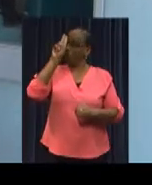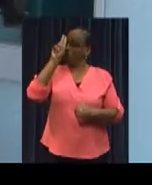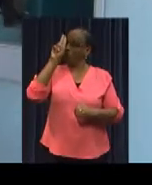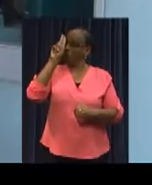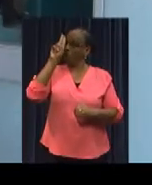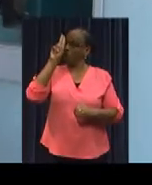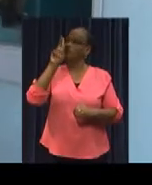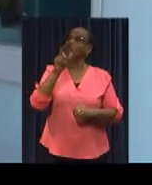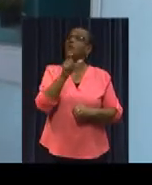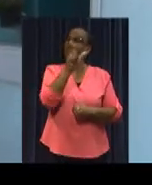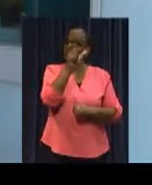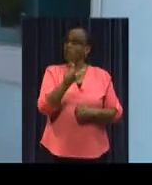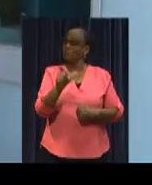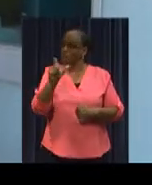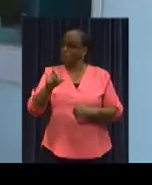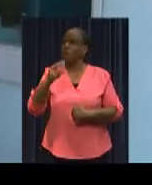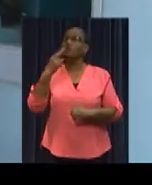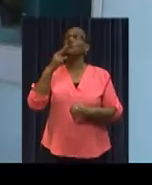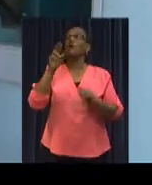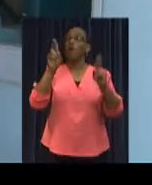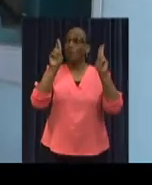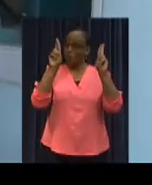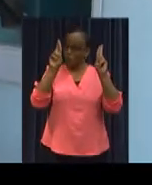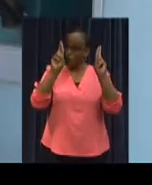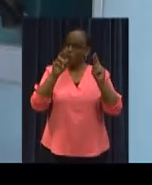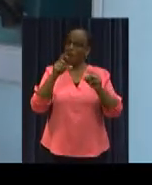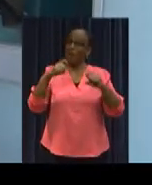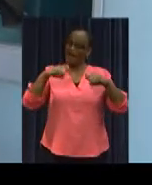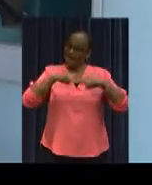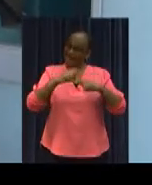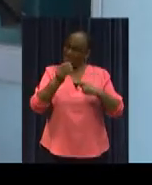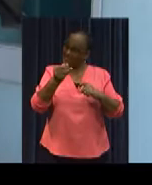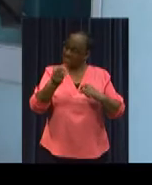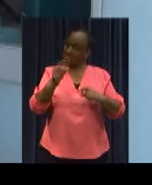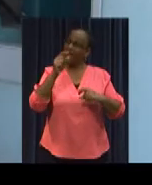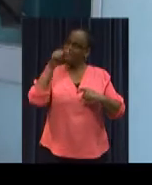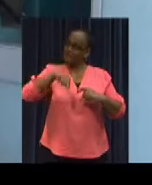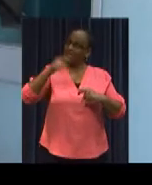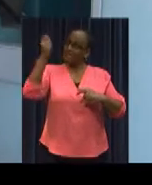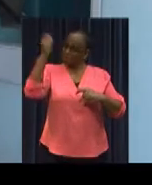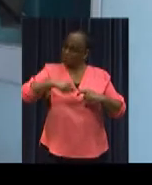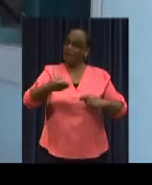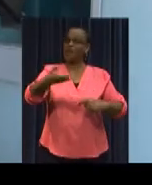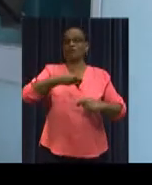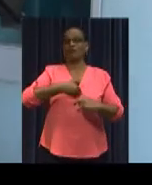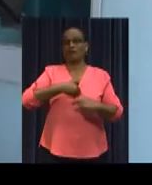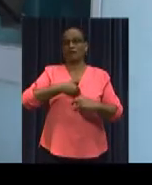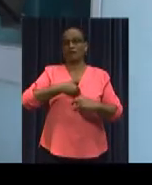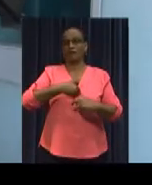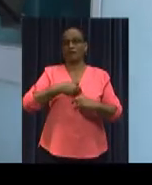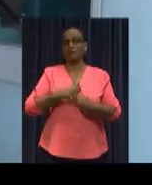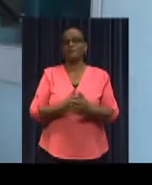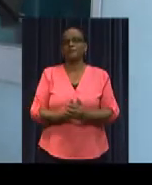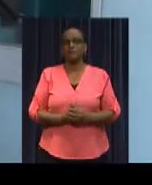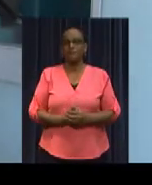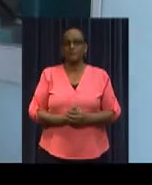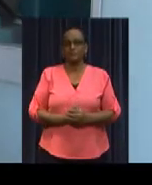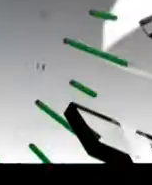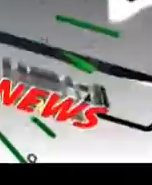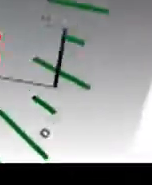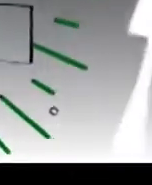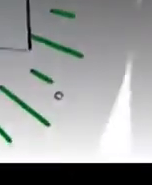what's promised. The staff hopes that this month the extra money will be paid.